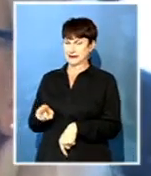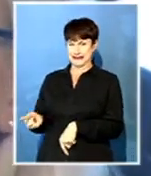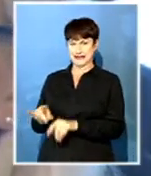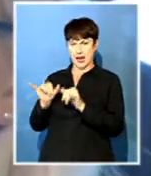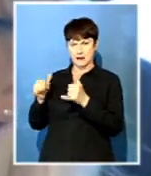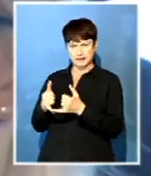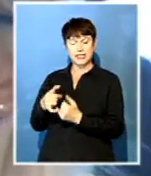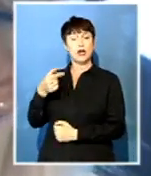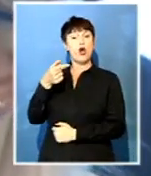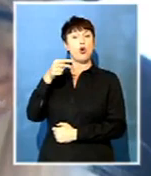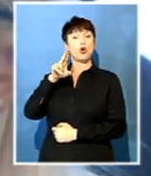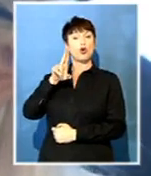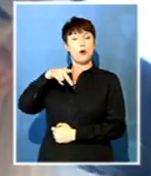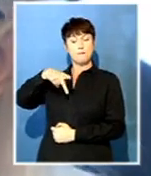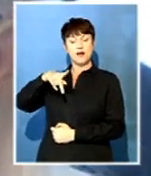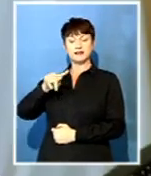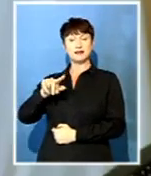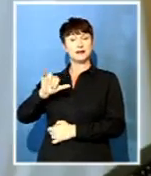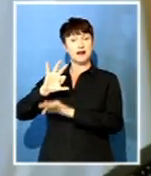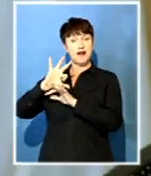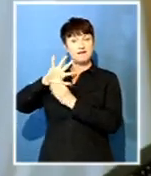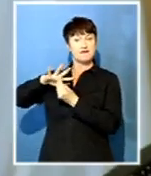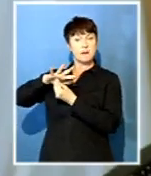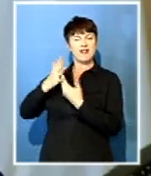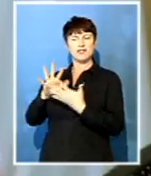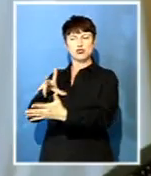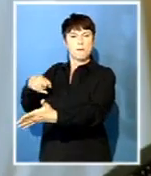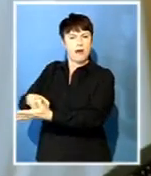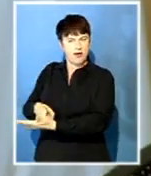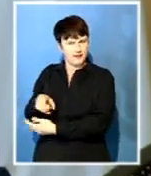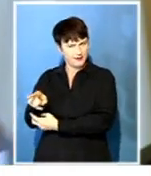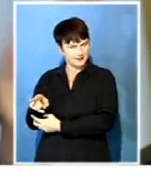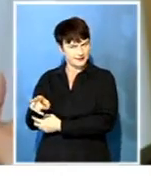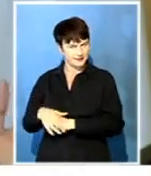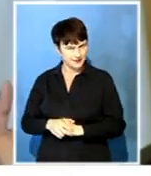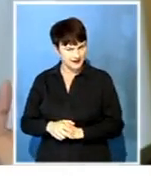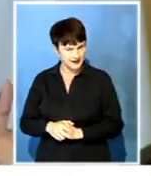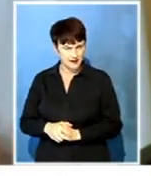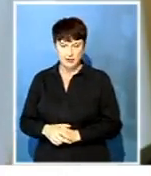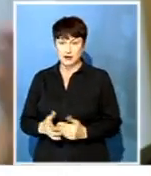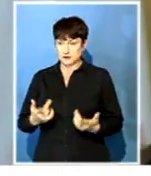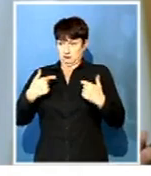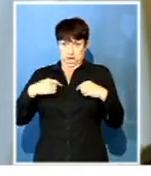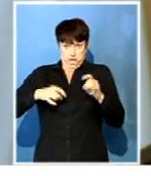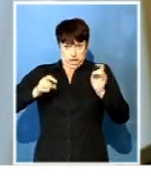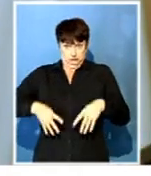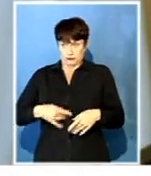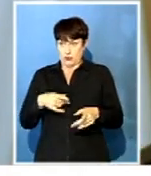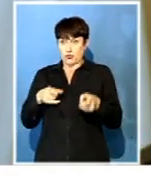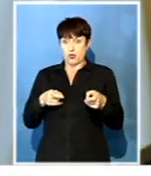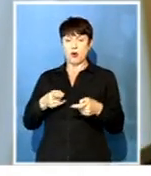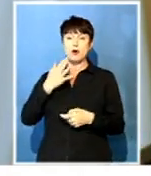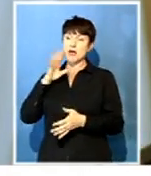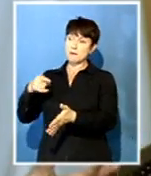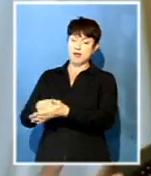stake in the company. The Gupta family bought an interest into that business which Danelle has absolutely no control over. Anybody is obviously